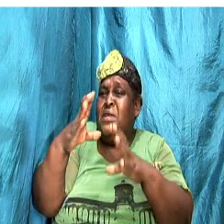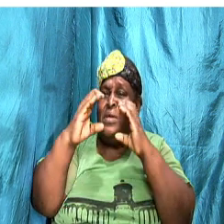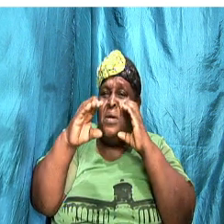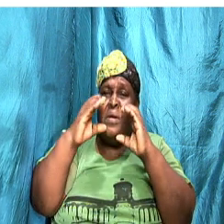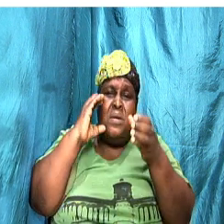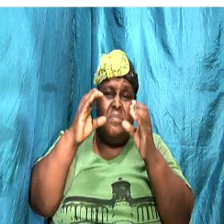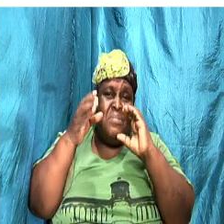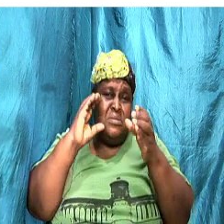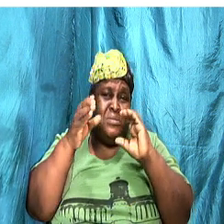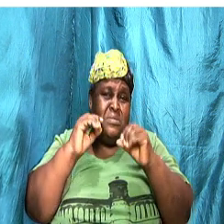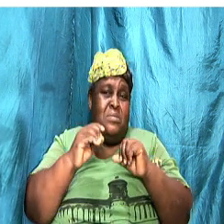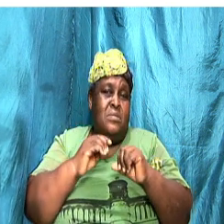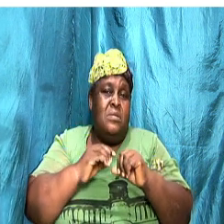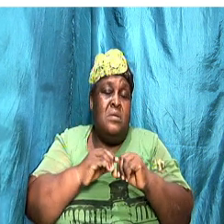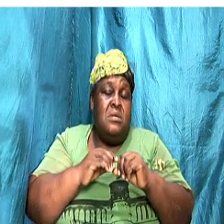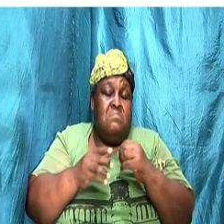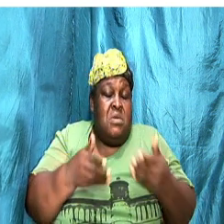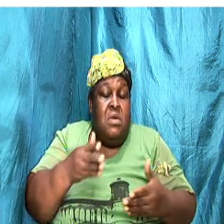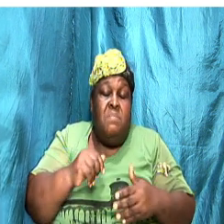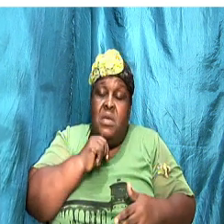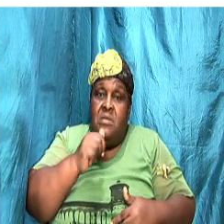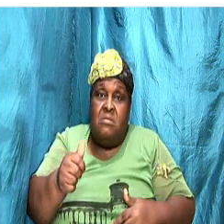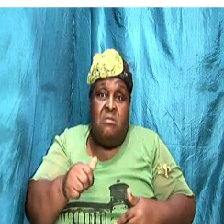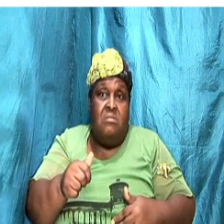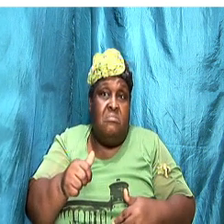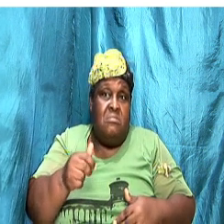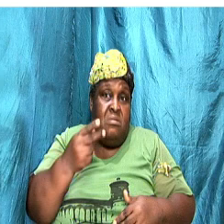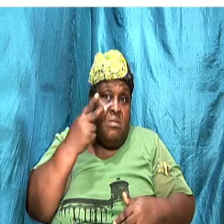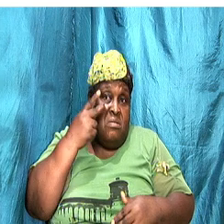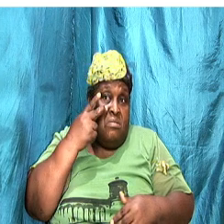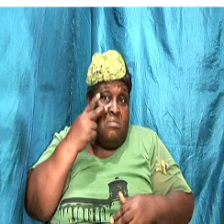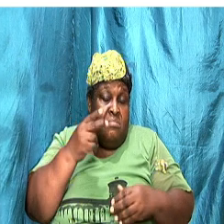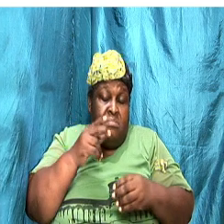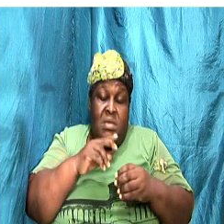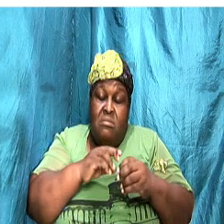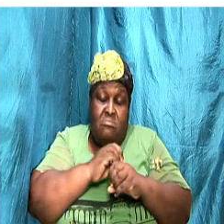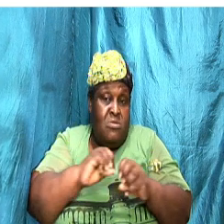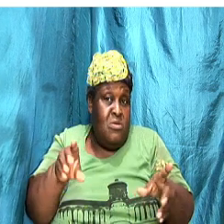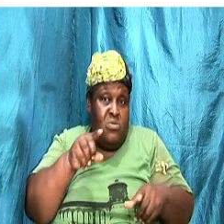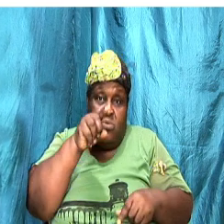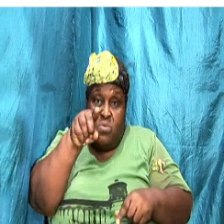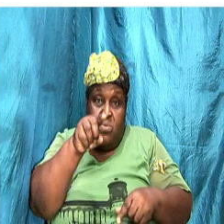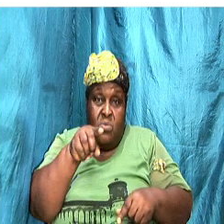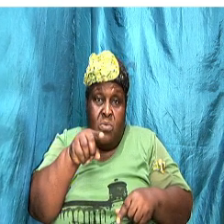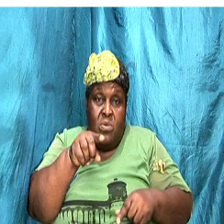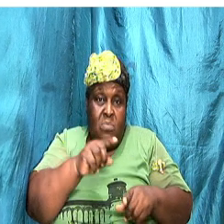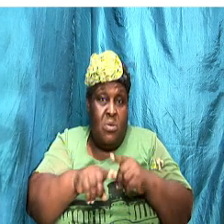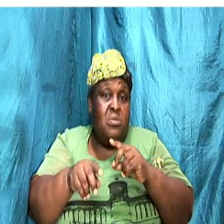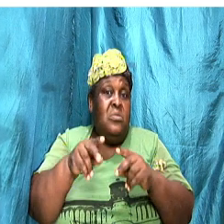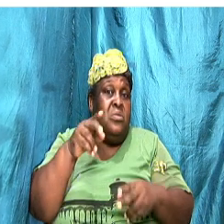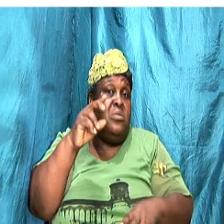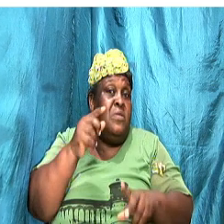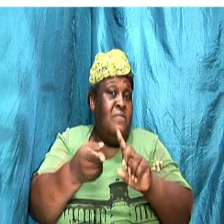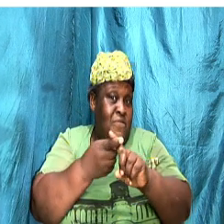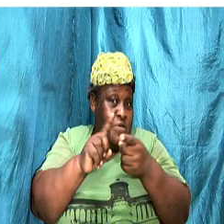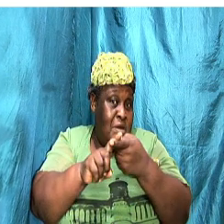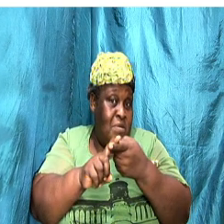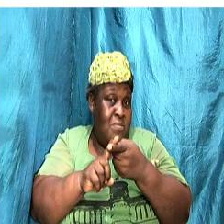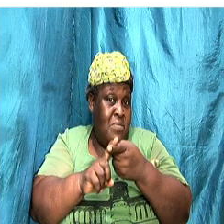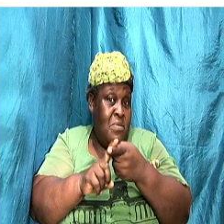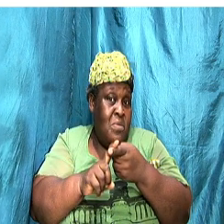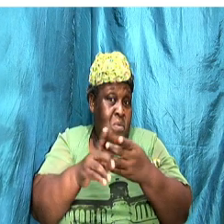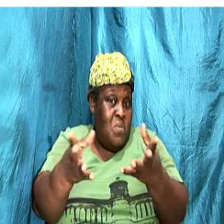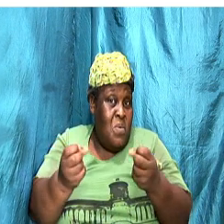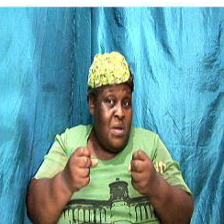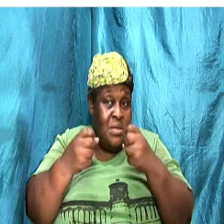partner who is hurting, to your partner who wants to express themselves so that they can